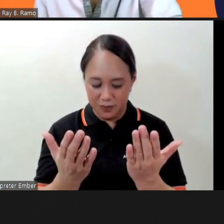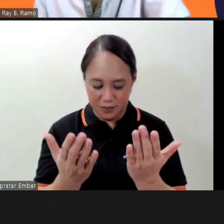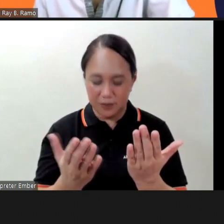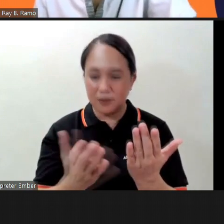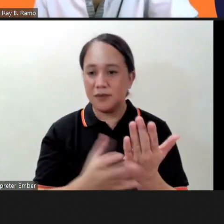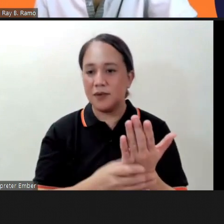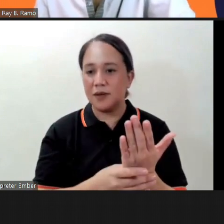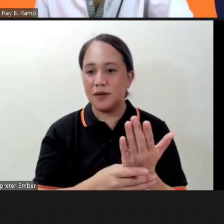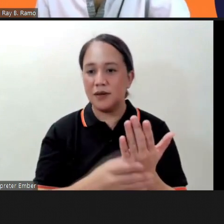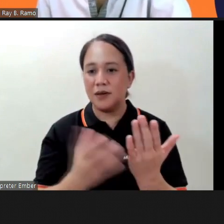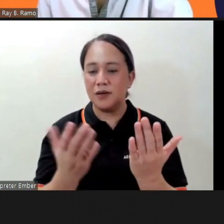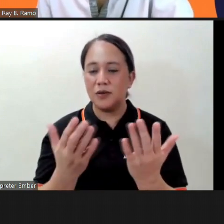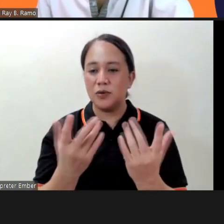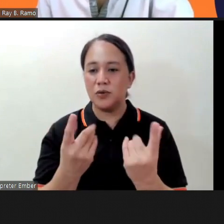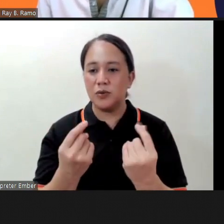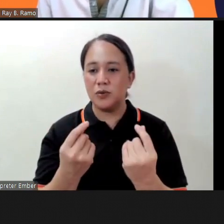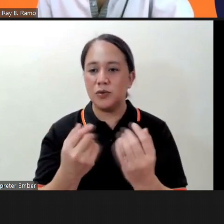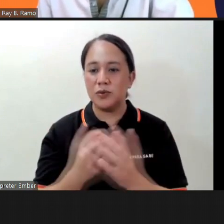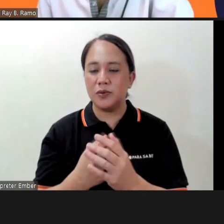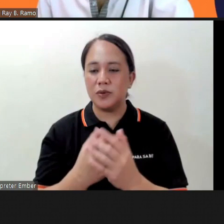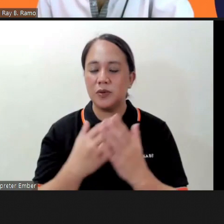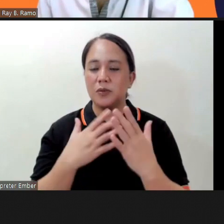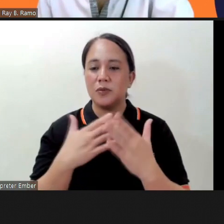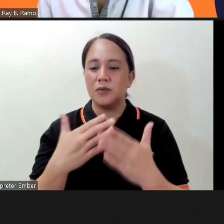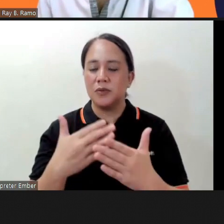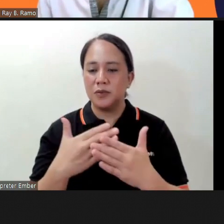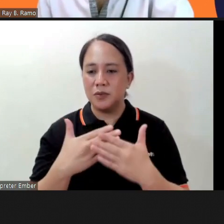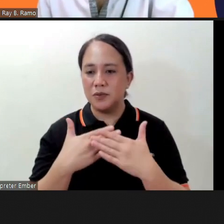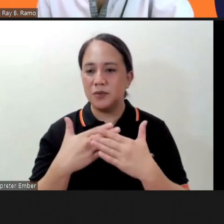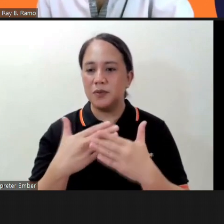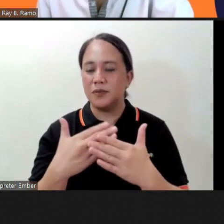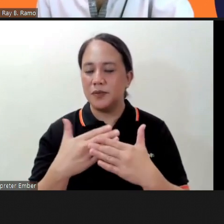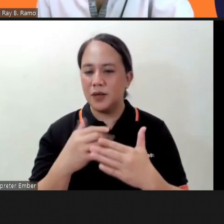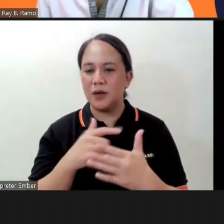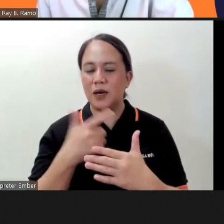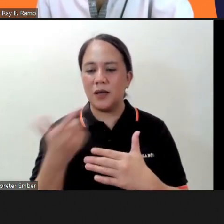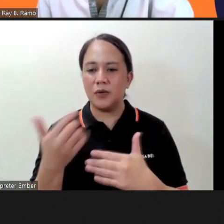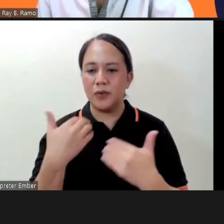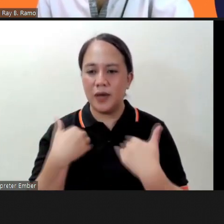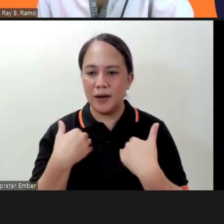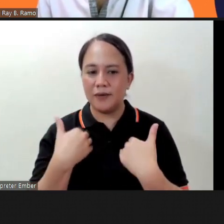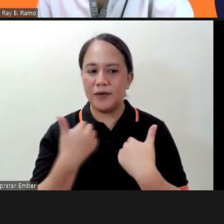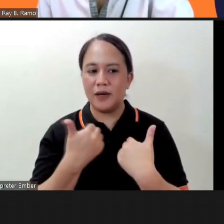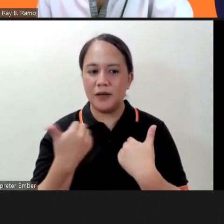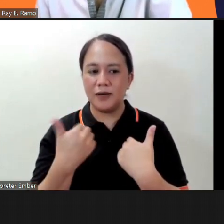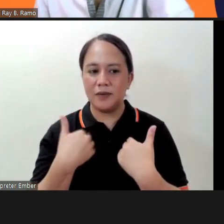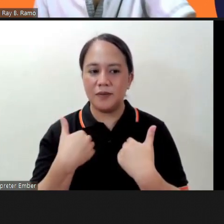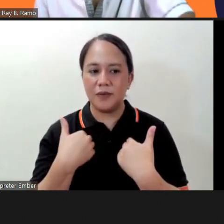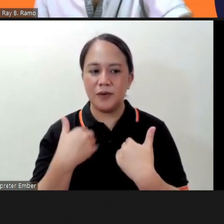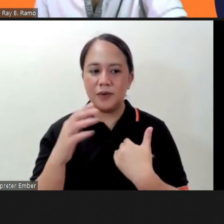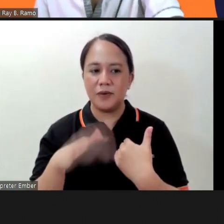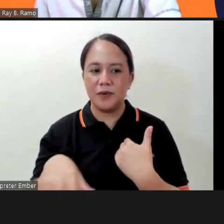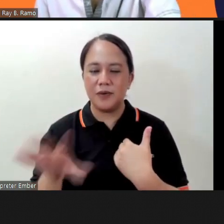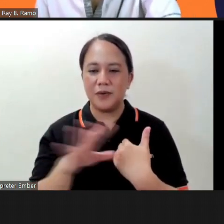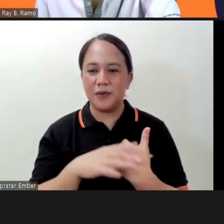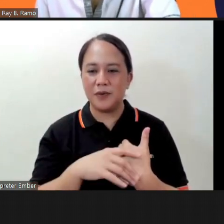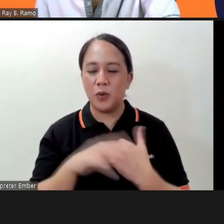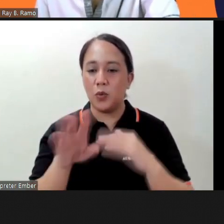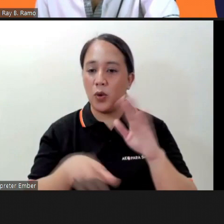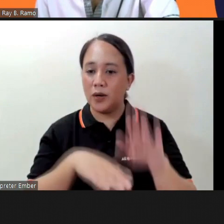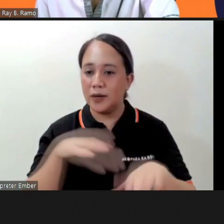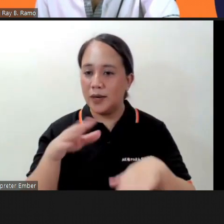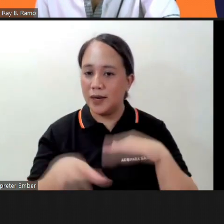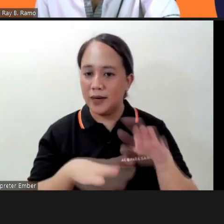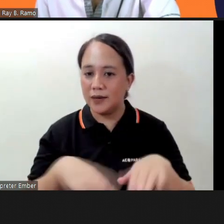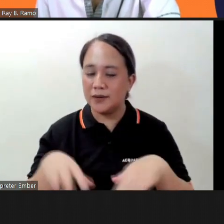then you just do your deep breathing and also another one which we did with monks is walking walking